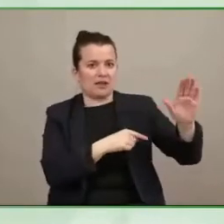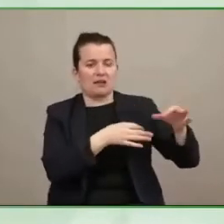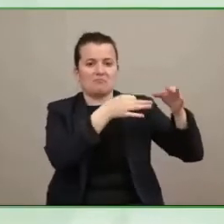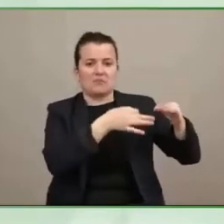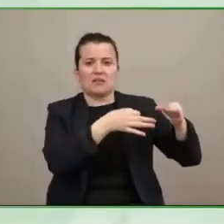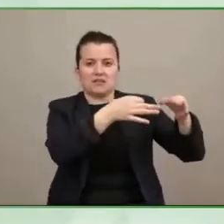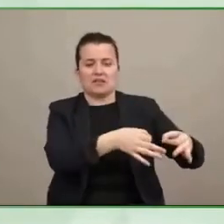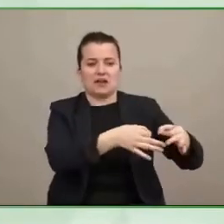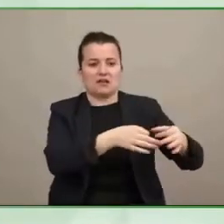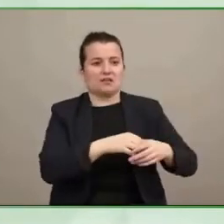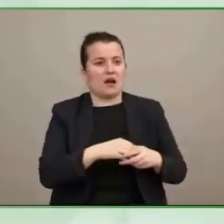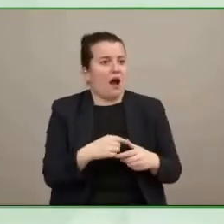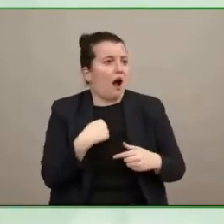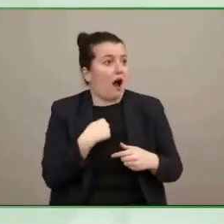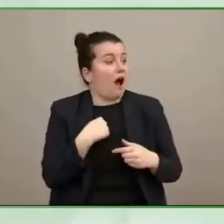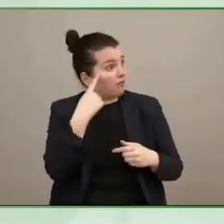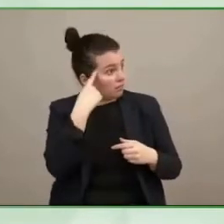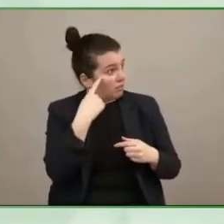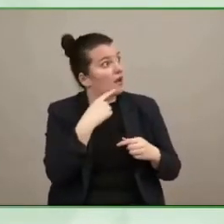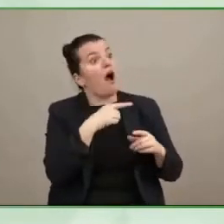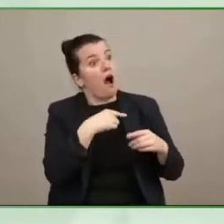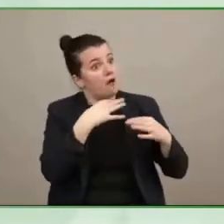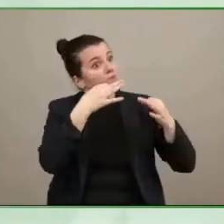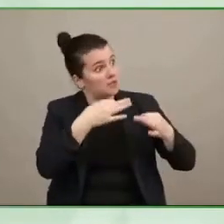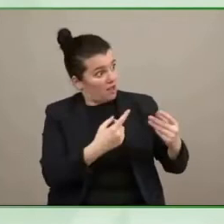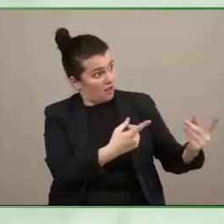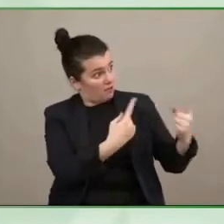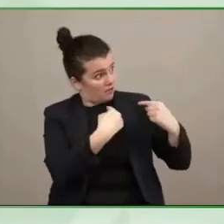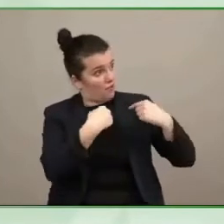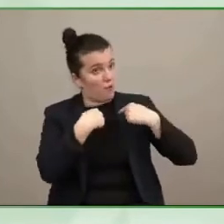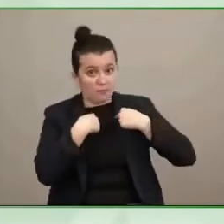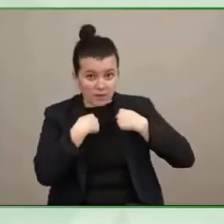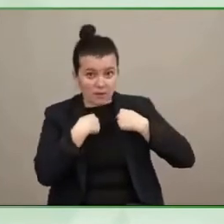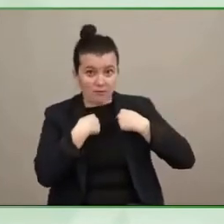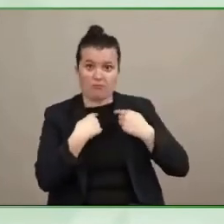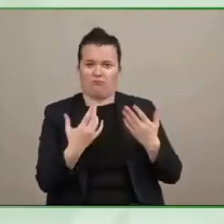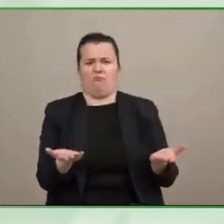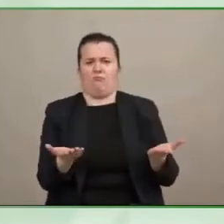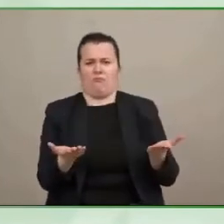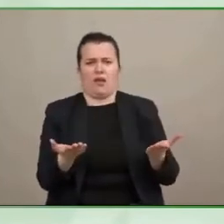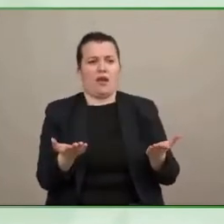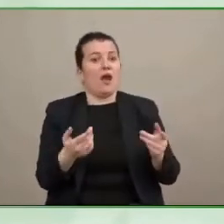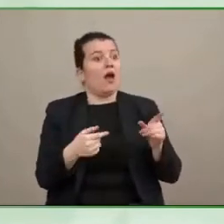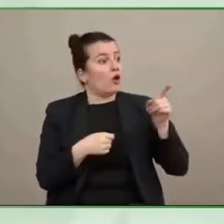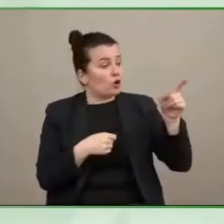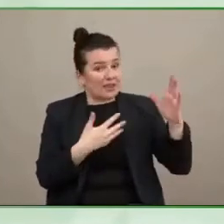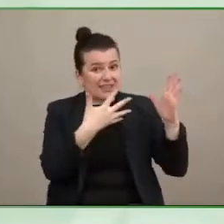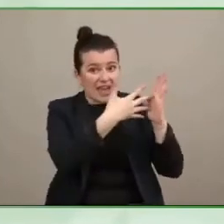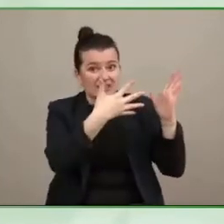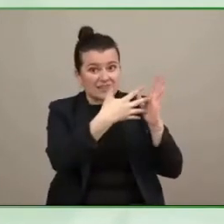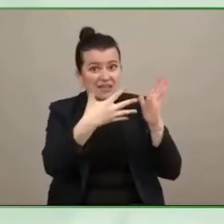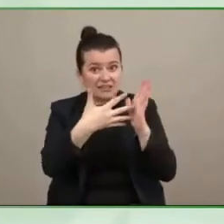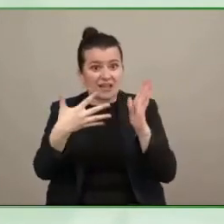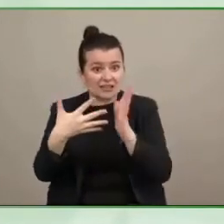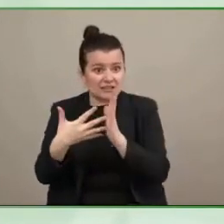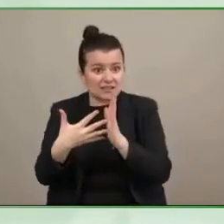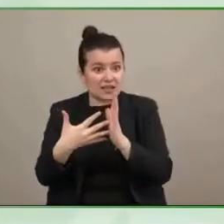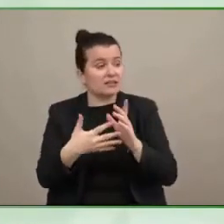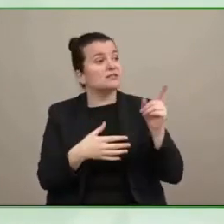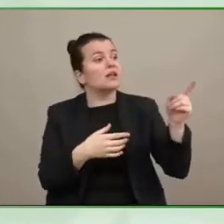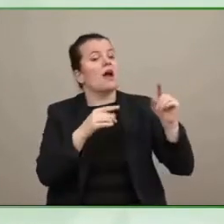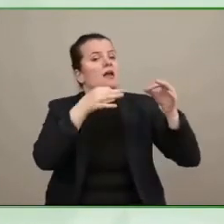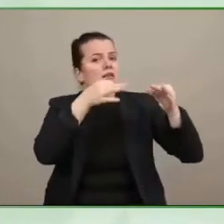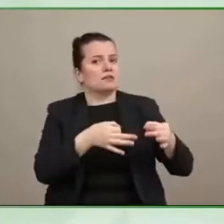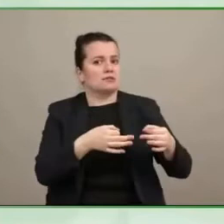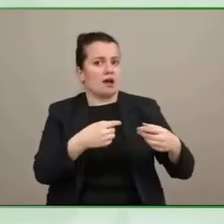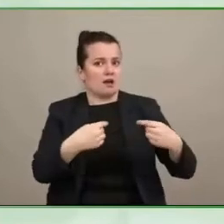so um while they are going to be doing testing and and the fda says that they're